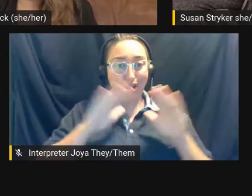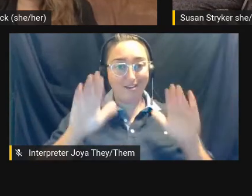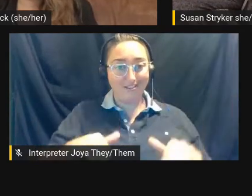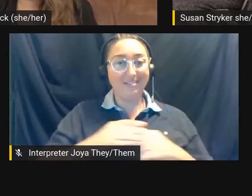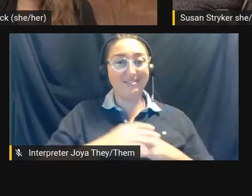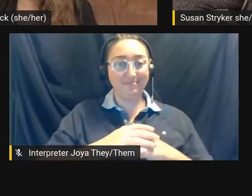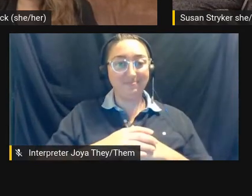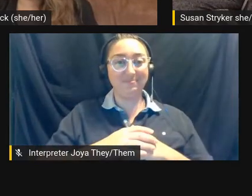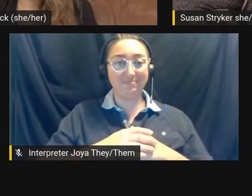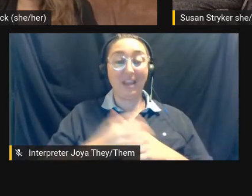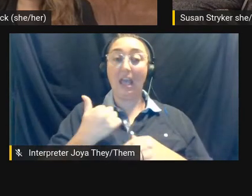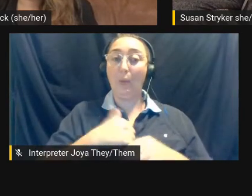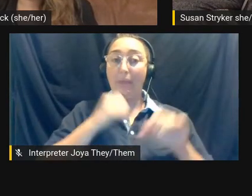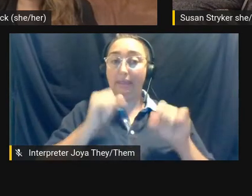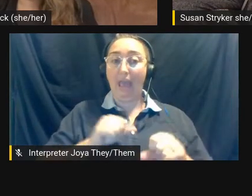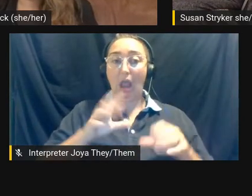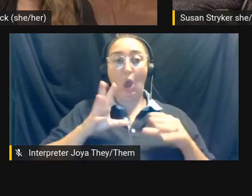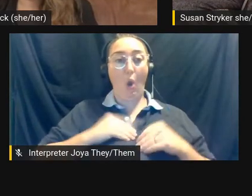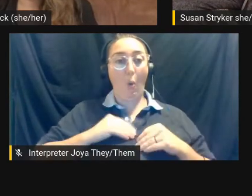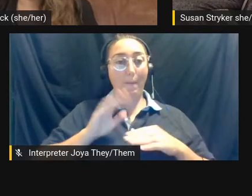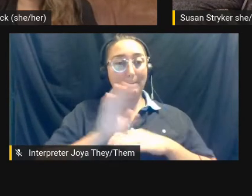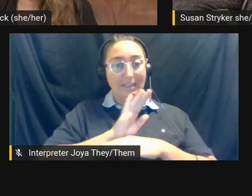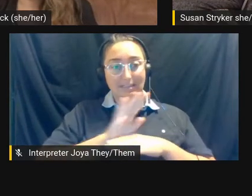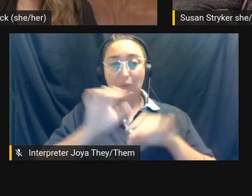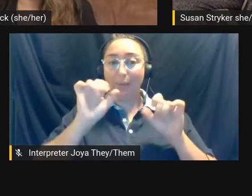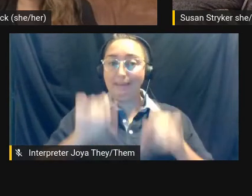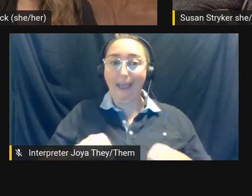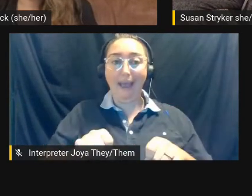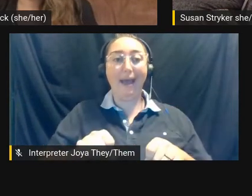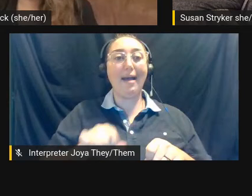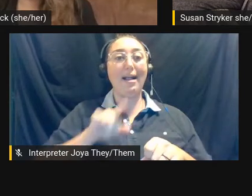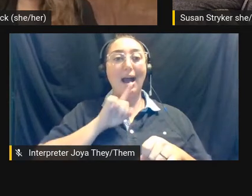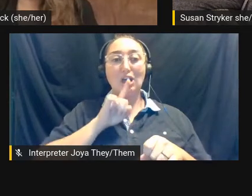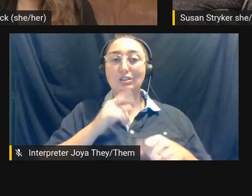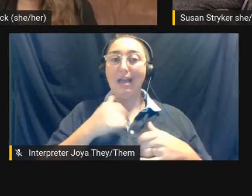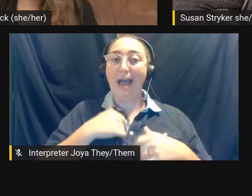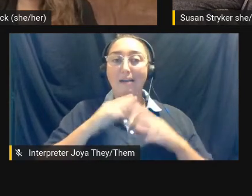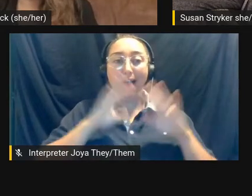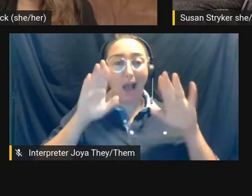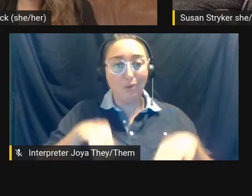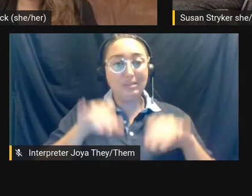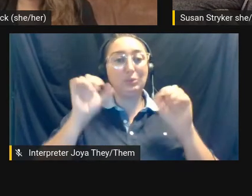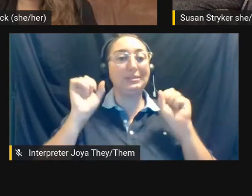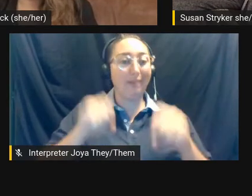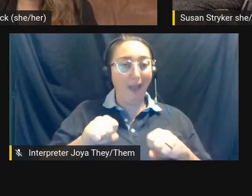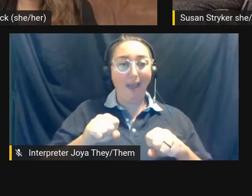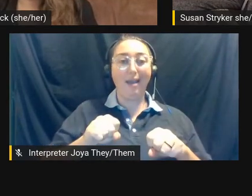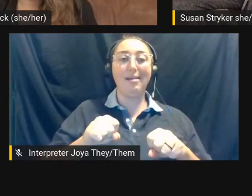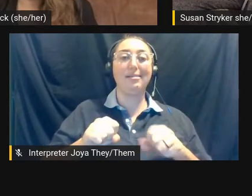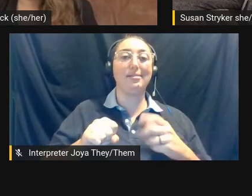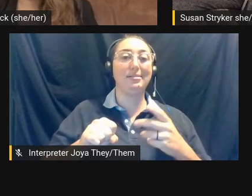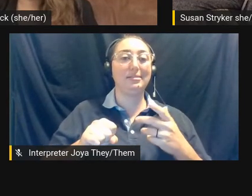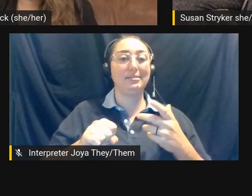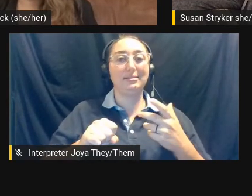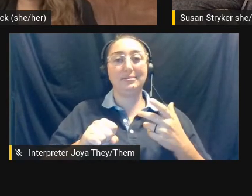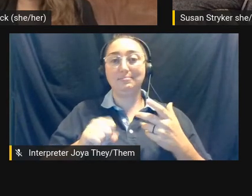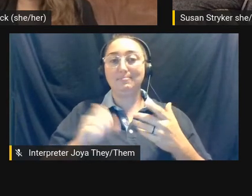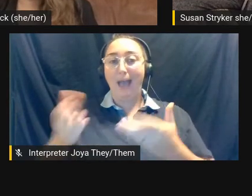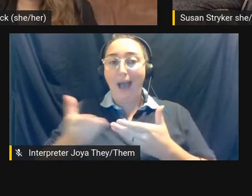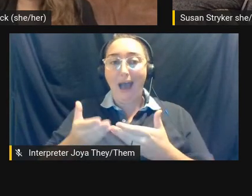And, and we can own businesses and we can actually have housing and, and we can employ